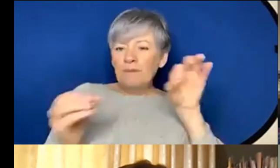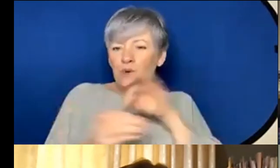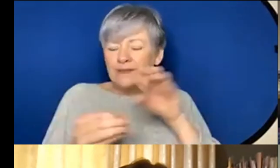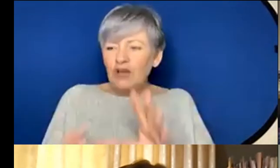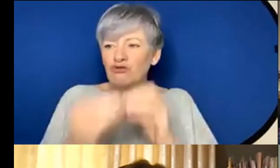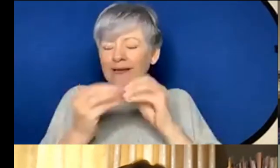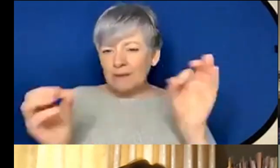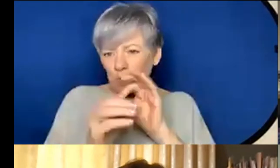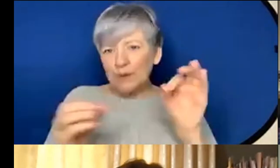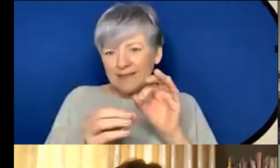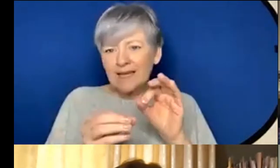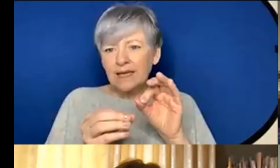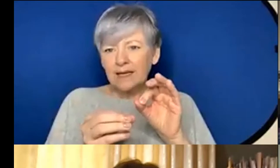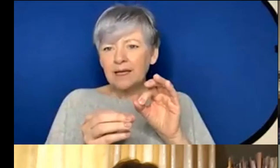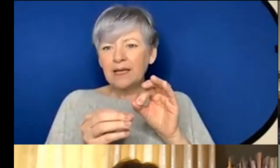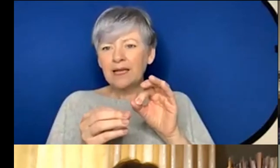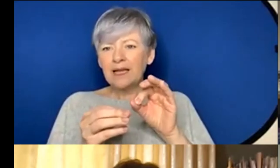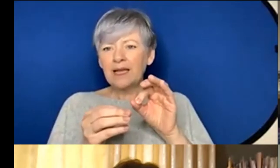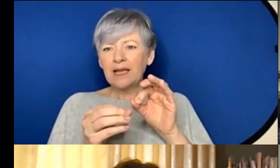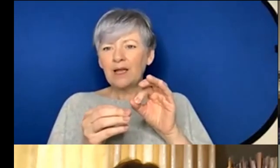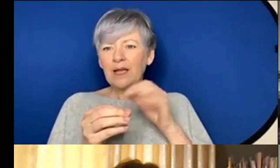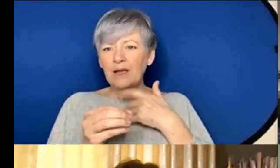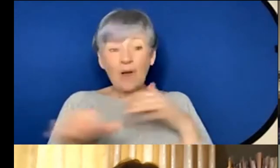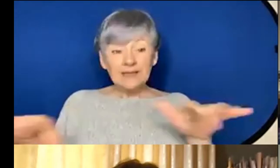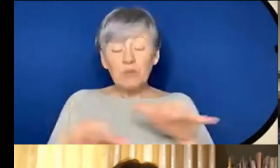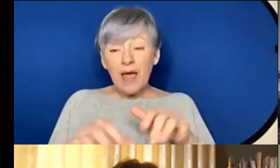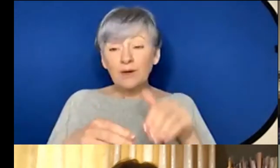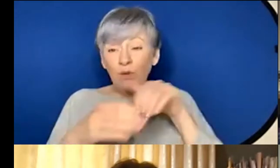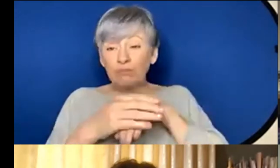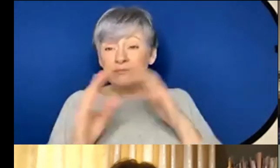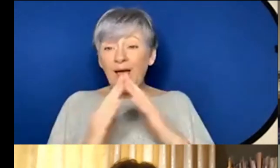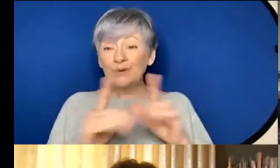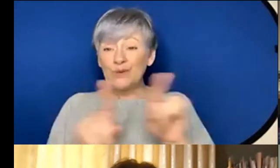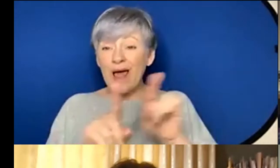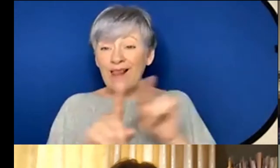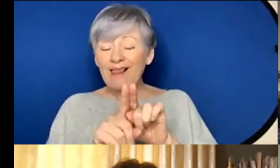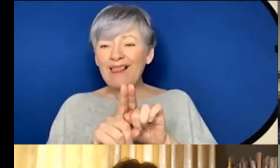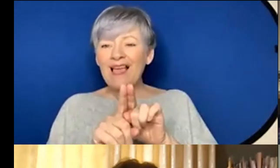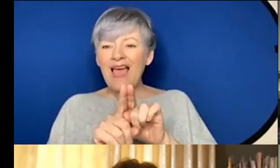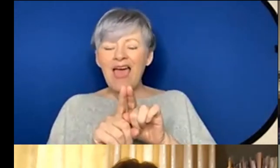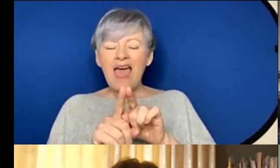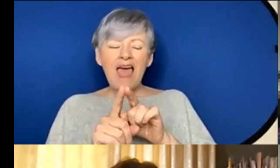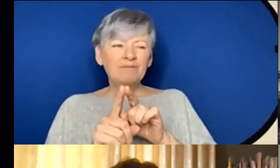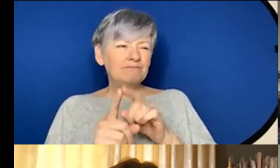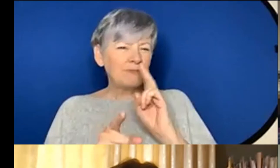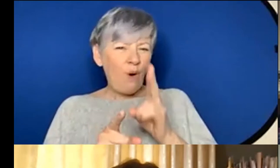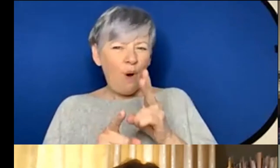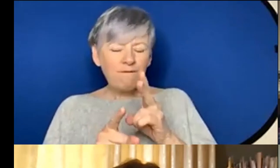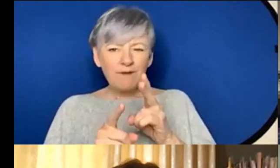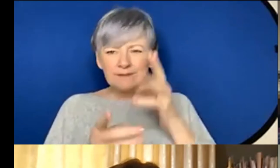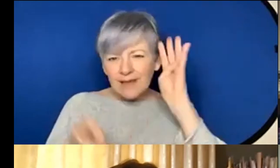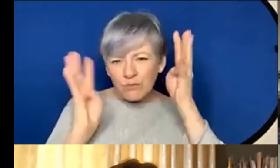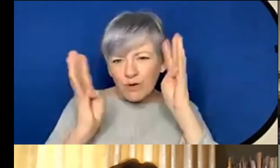because we'd even and we had a piano in the house as well and I'd often improvise and even though it was